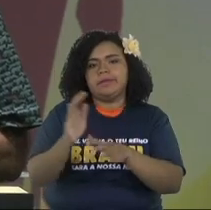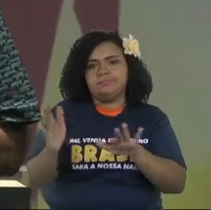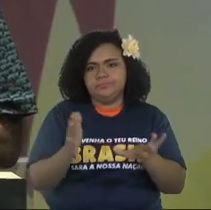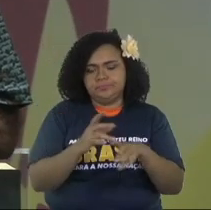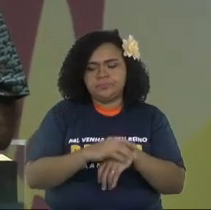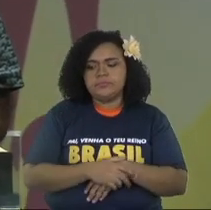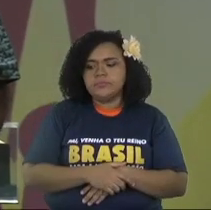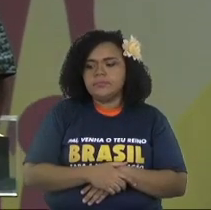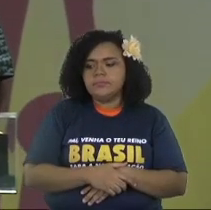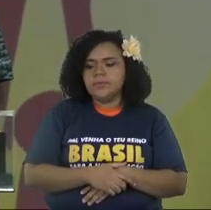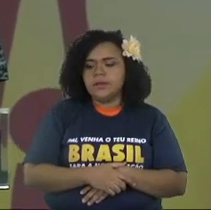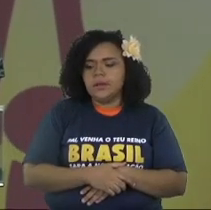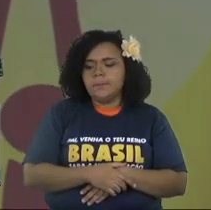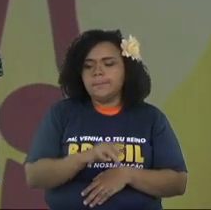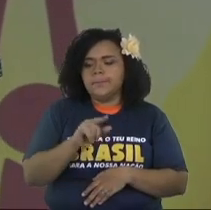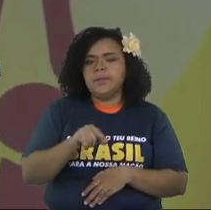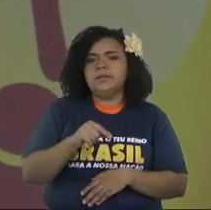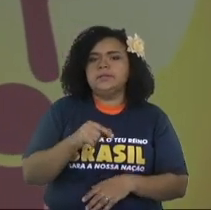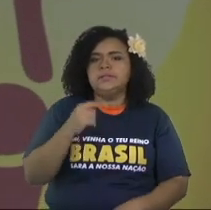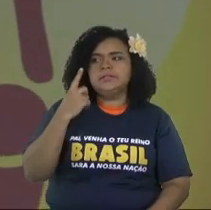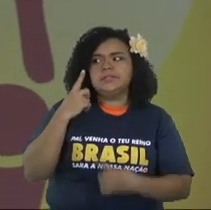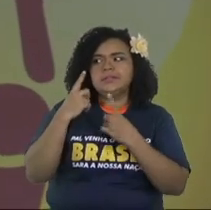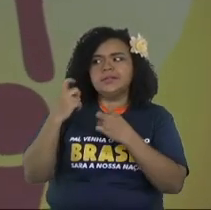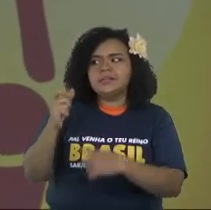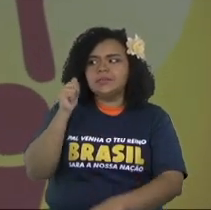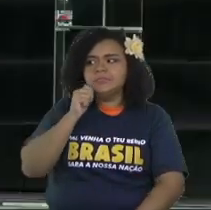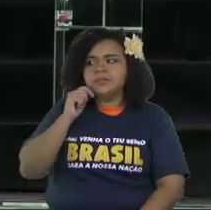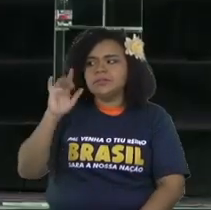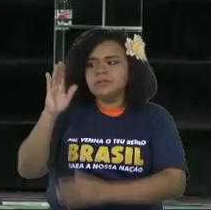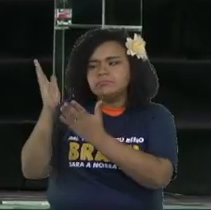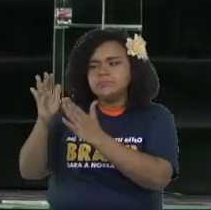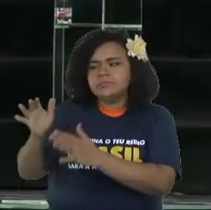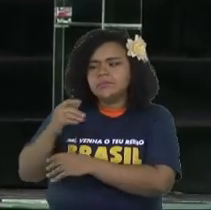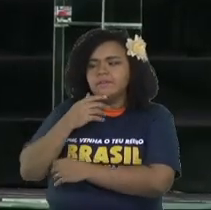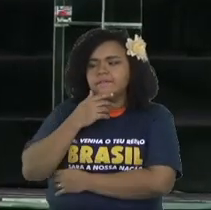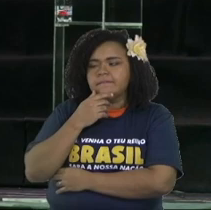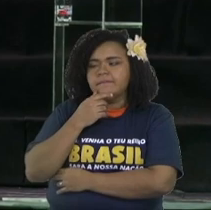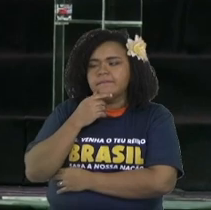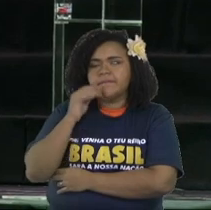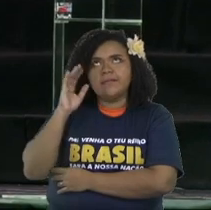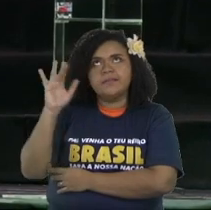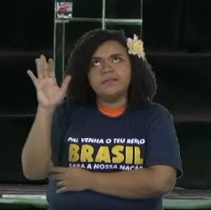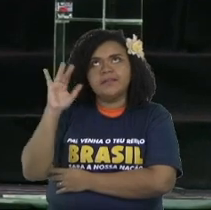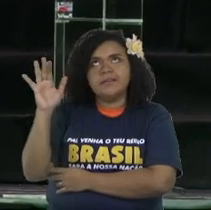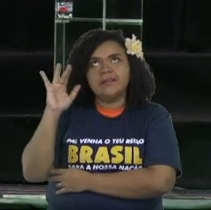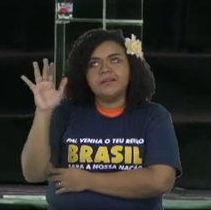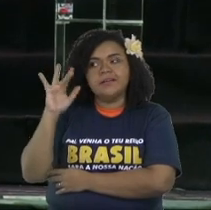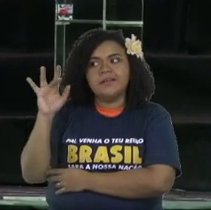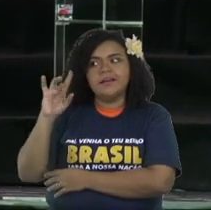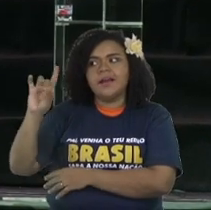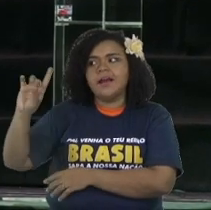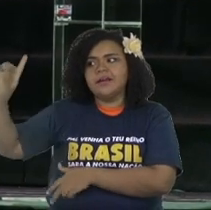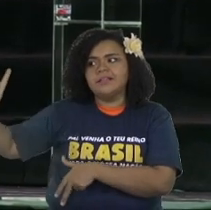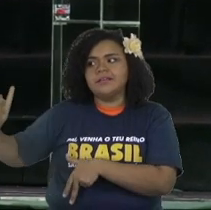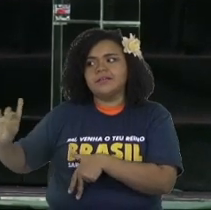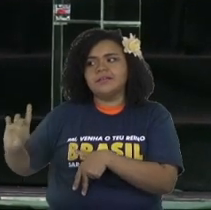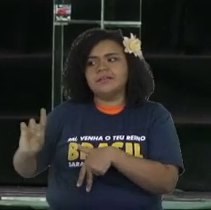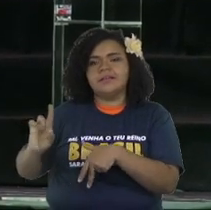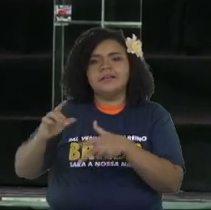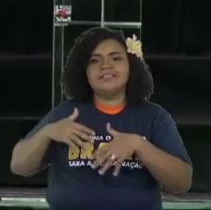for this woman that is only sitting beside you don't raise your hand she's going to be sad